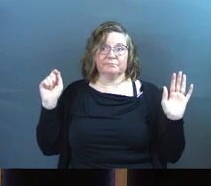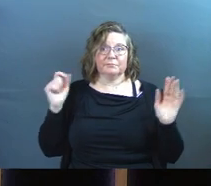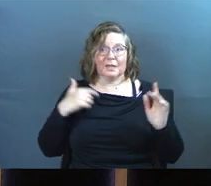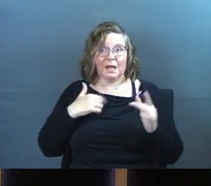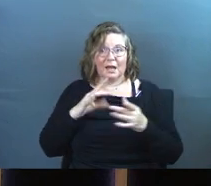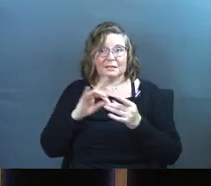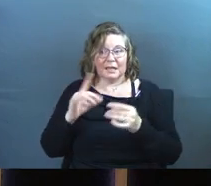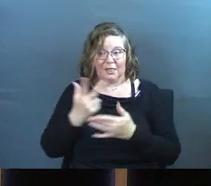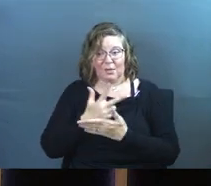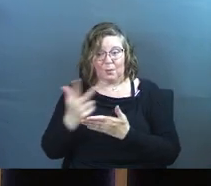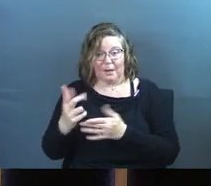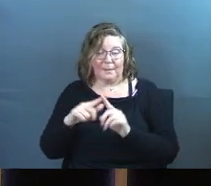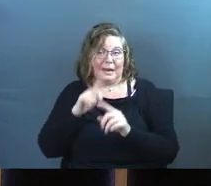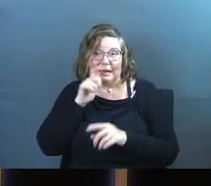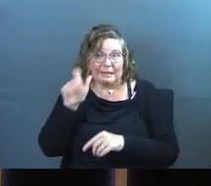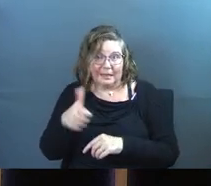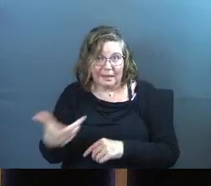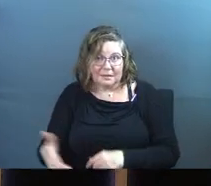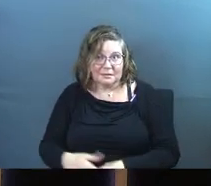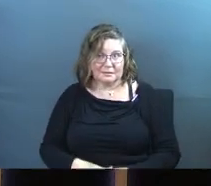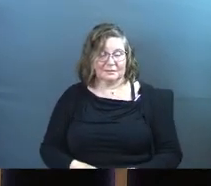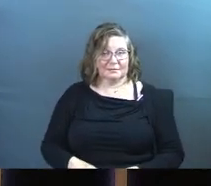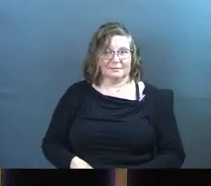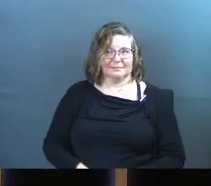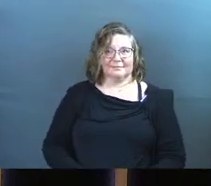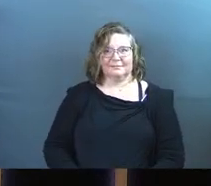I stayed the other three weeks, but I didn't need anything else.